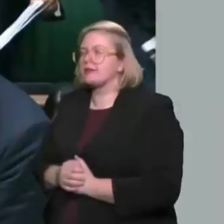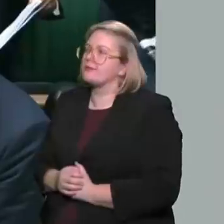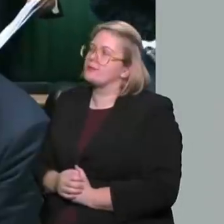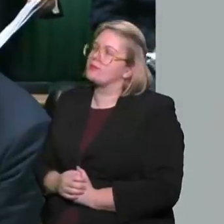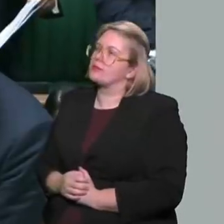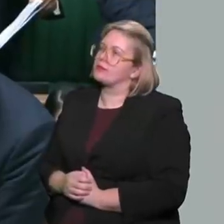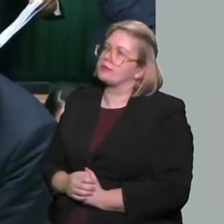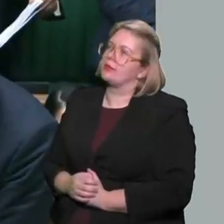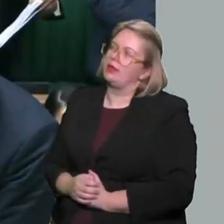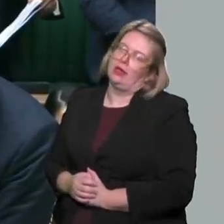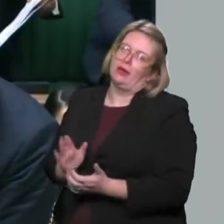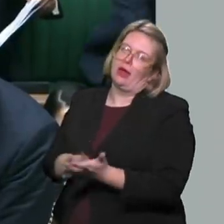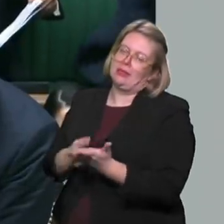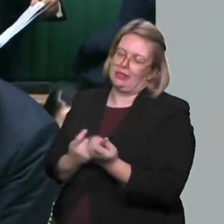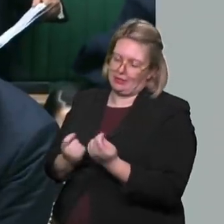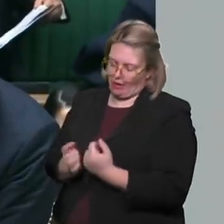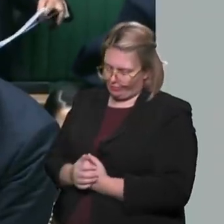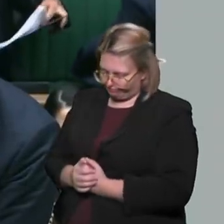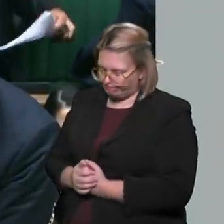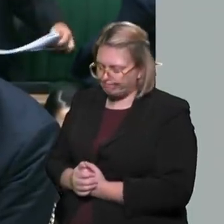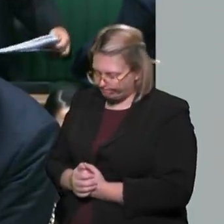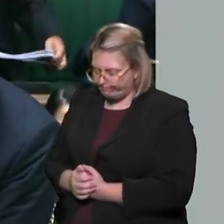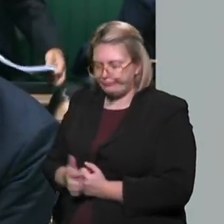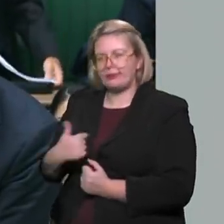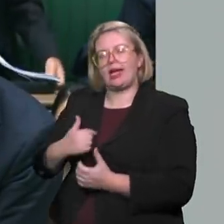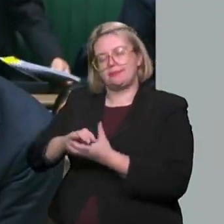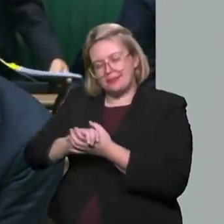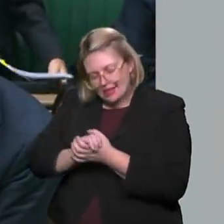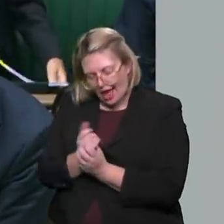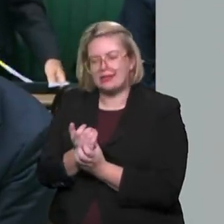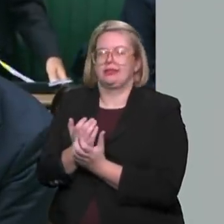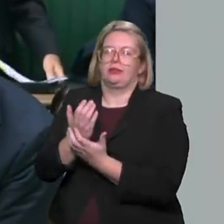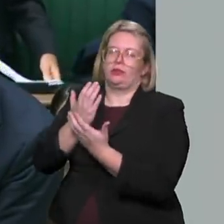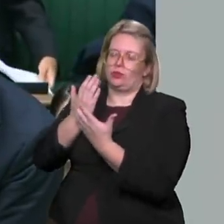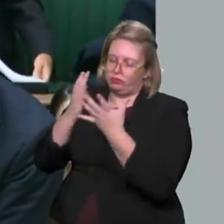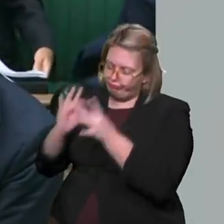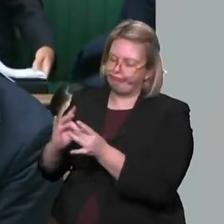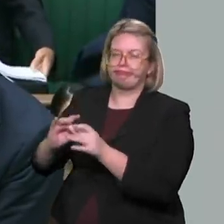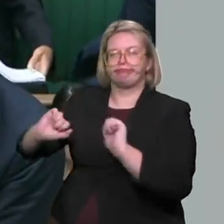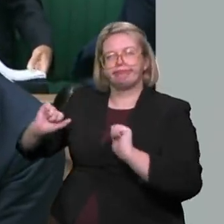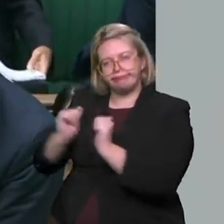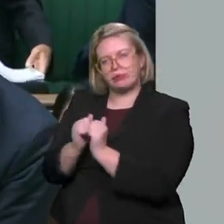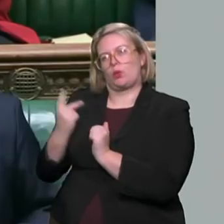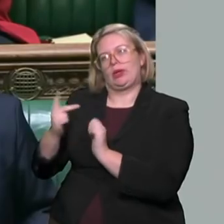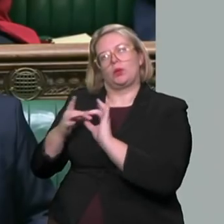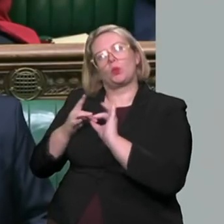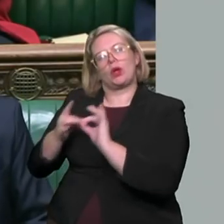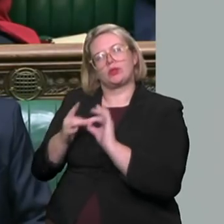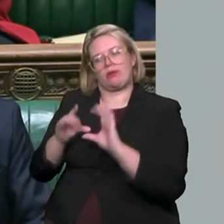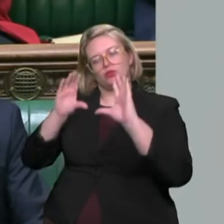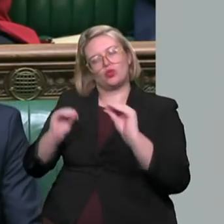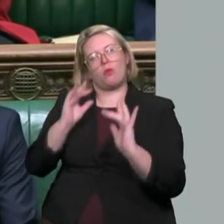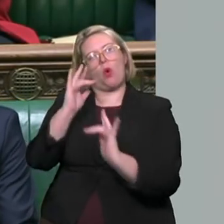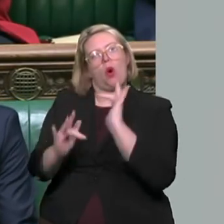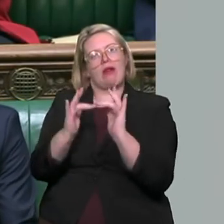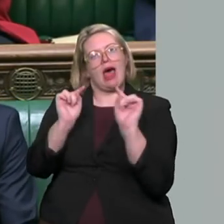join the right hon. Gentleman in committing to tackling online harms and violent